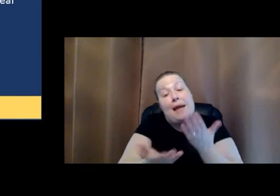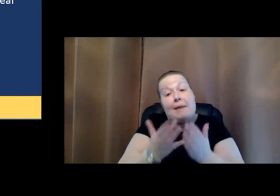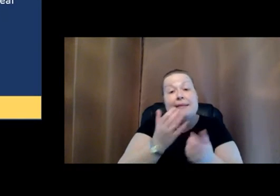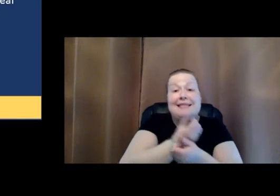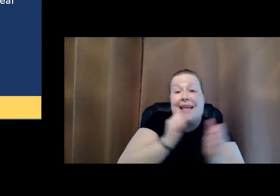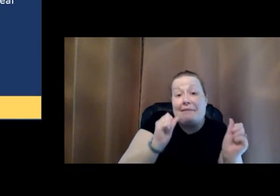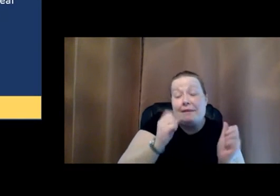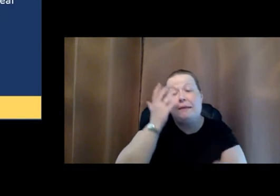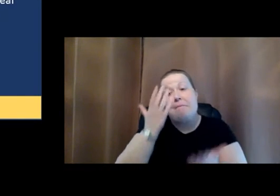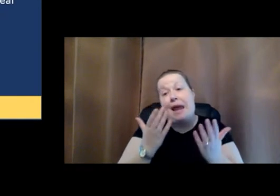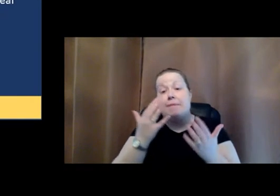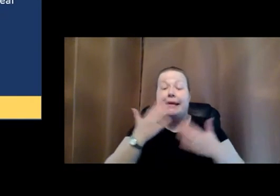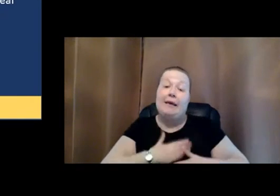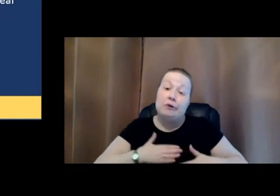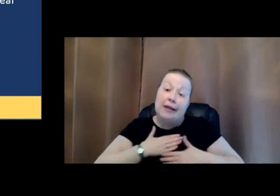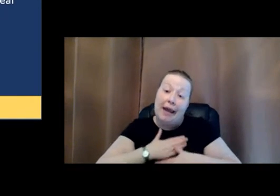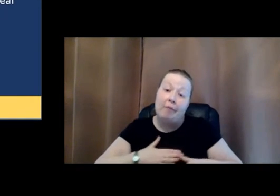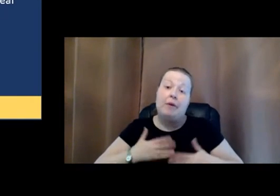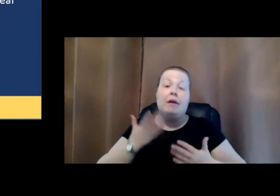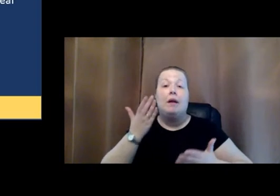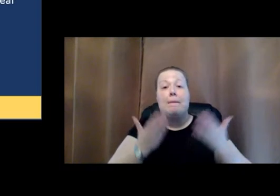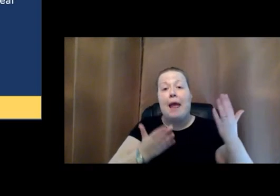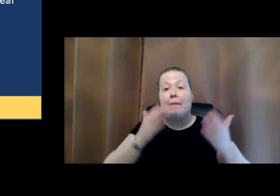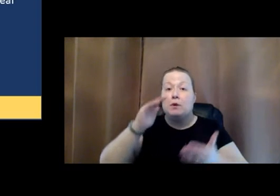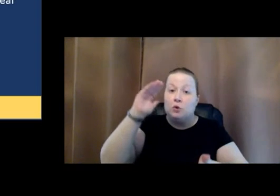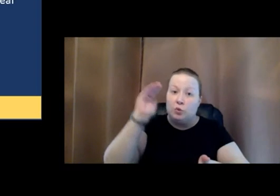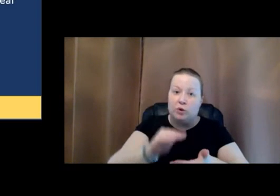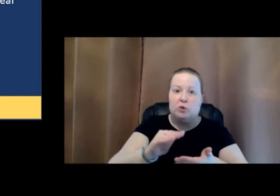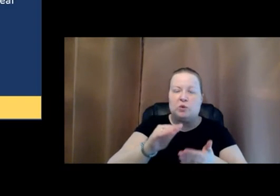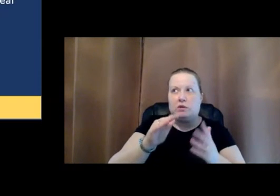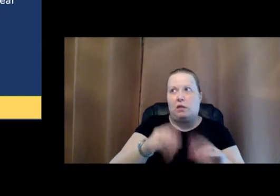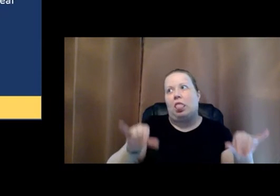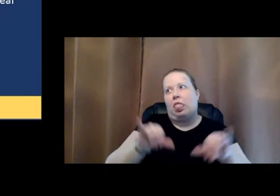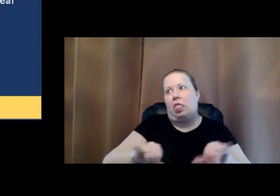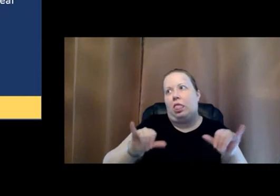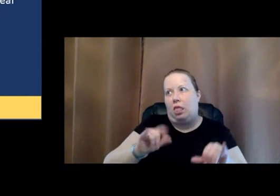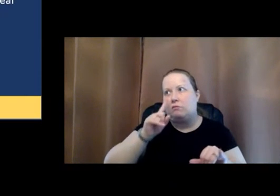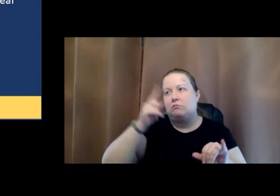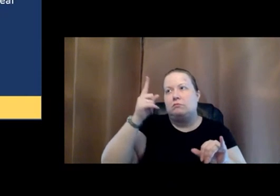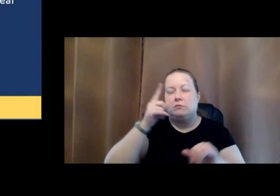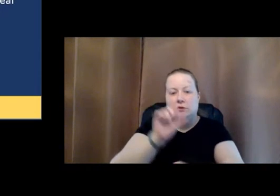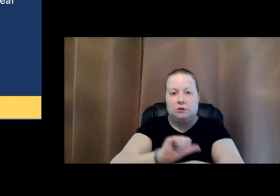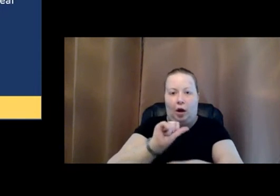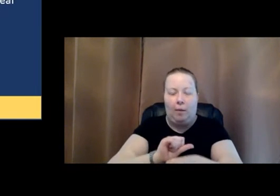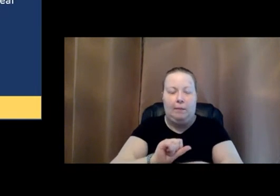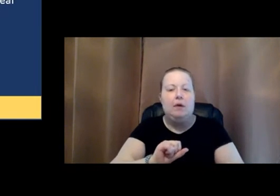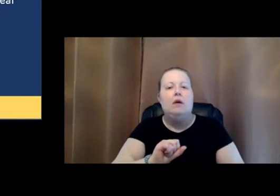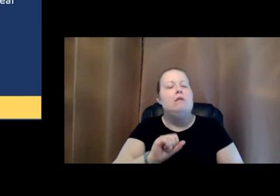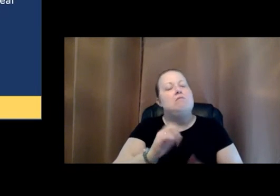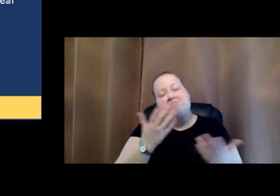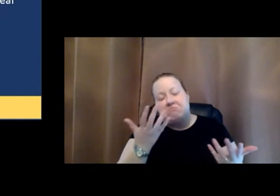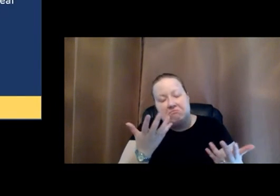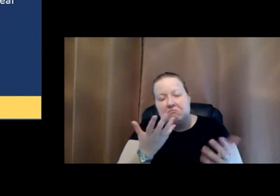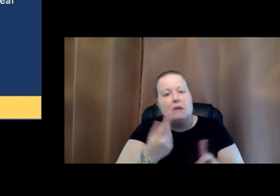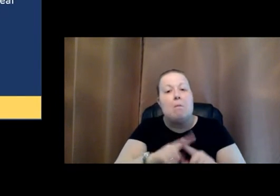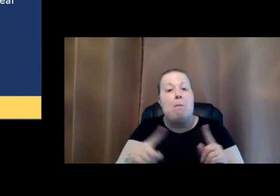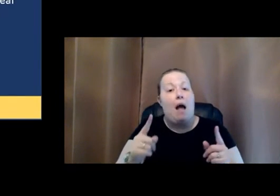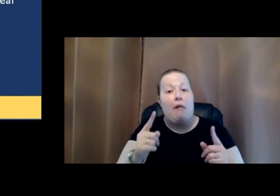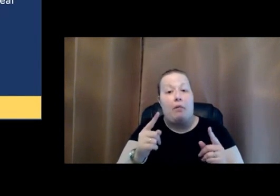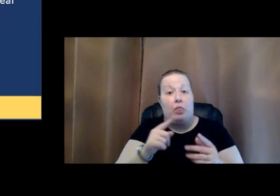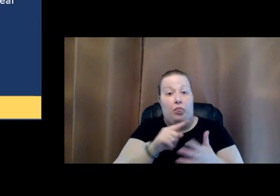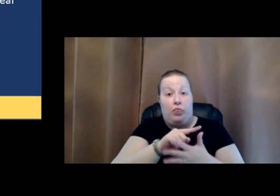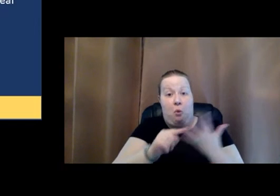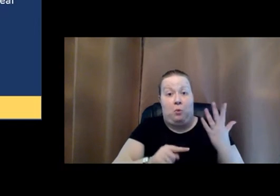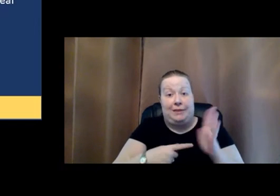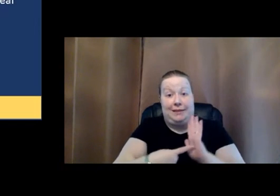could be for entertainment, could be to reduce the tedium of the job. But in those examples, this